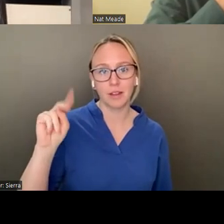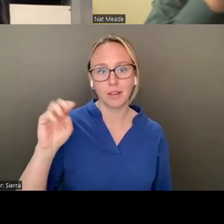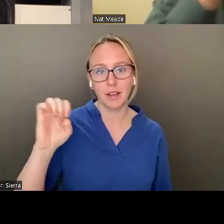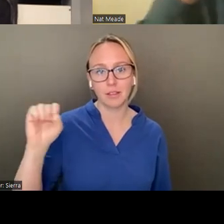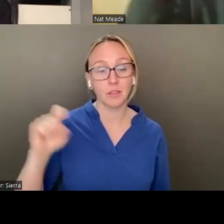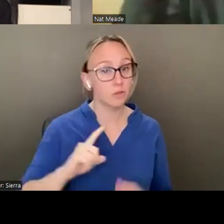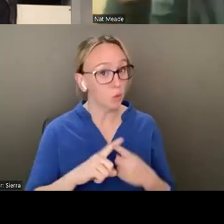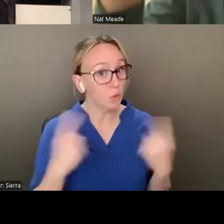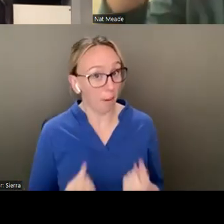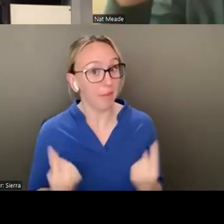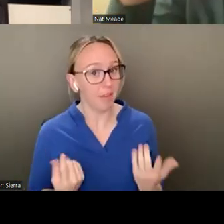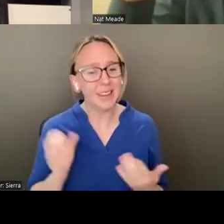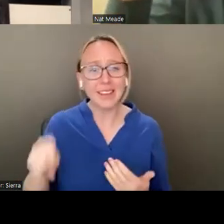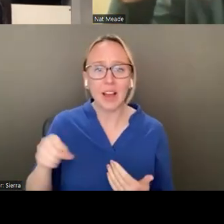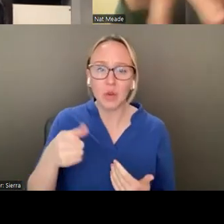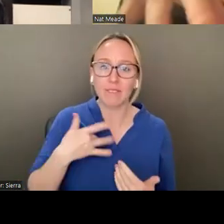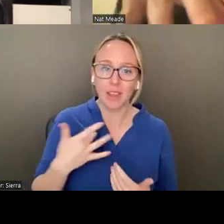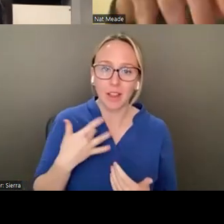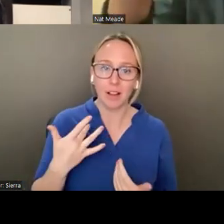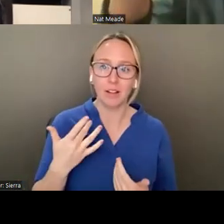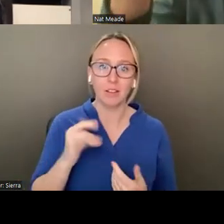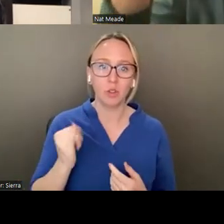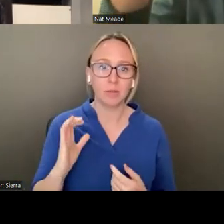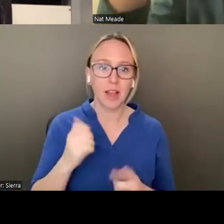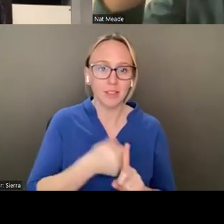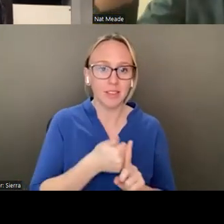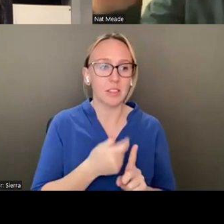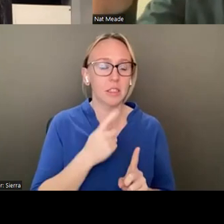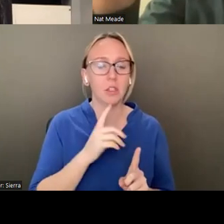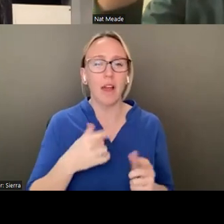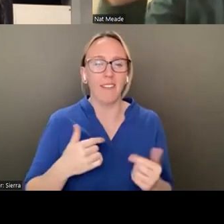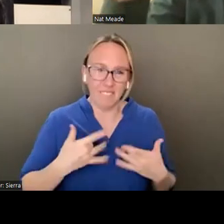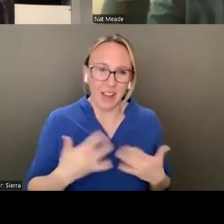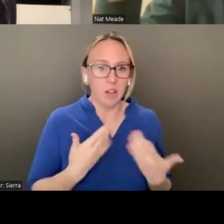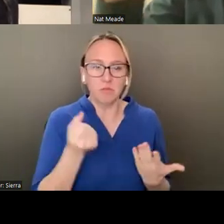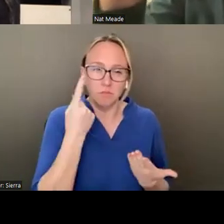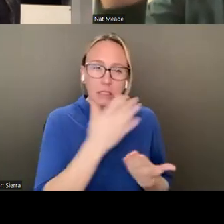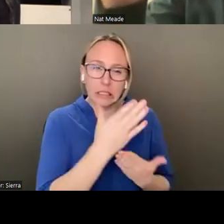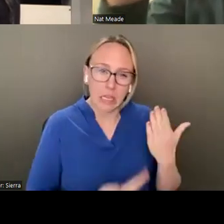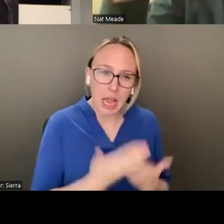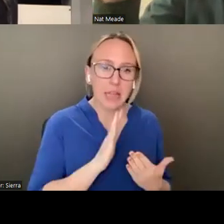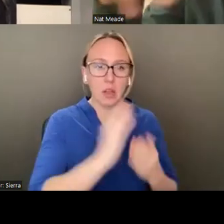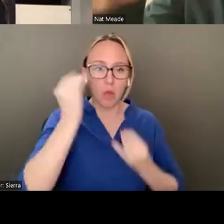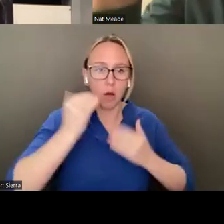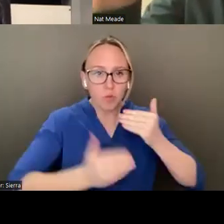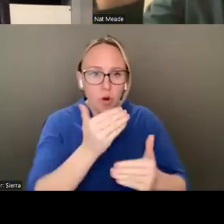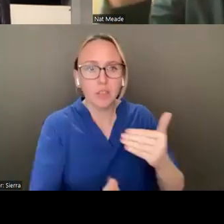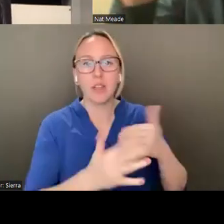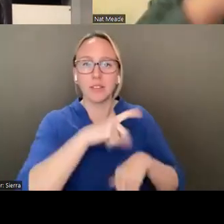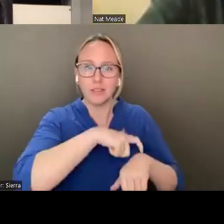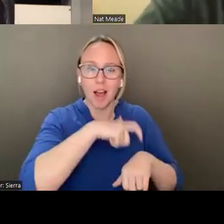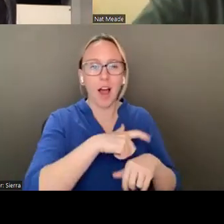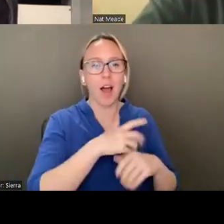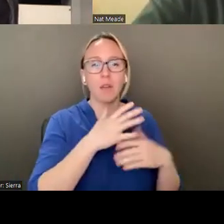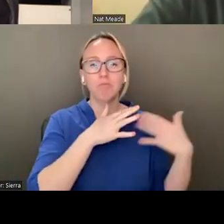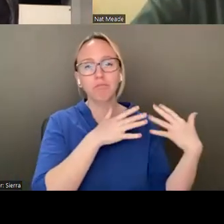All right. Yeah, I just feel that he's very connected with, you just have such a sense of his hand, of his thought process, of the time passing,